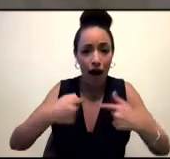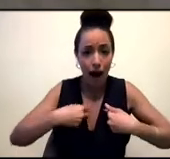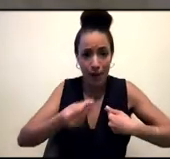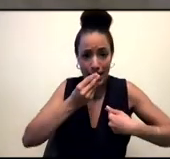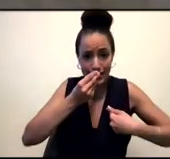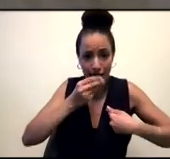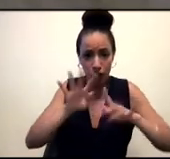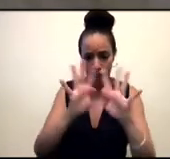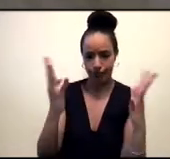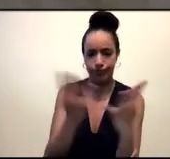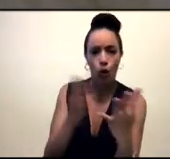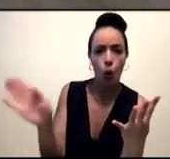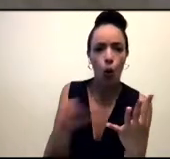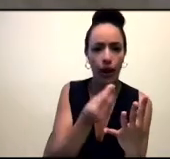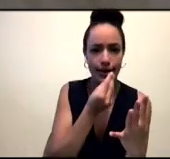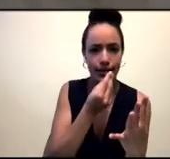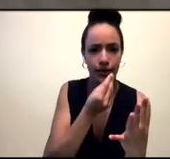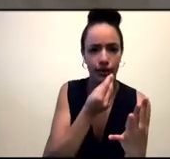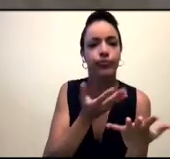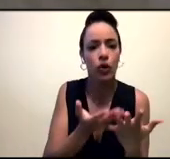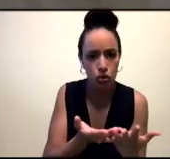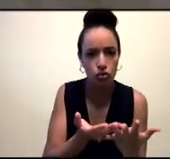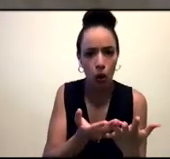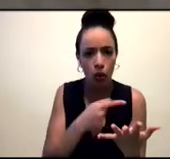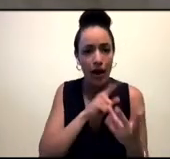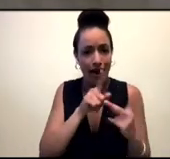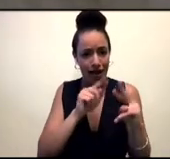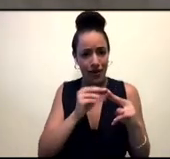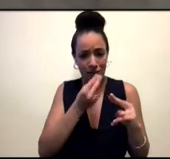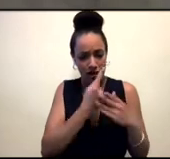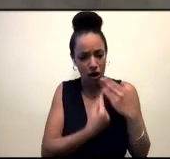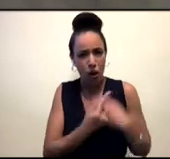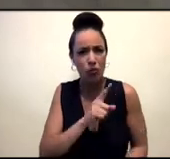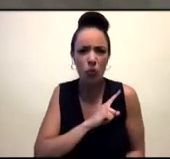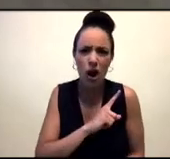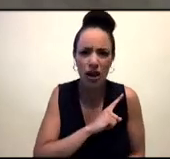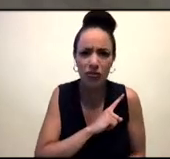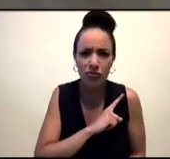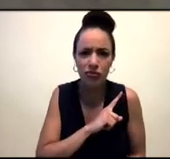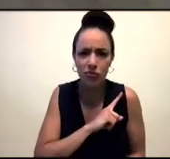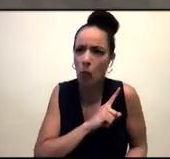alone? And two, why would you go alone, particularly when we are already made so vulnerable? And so